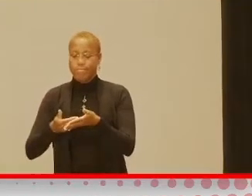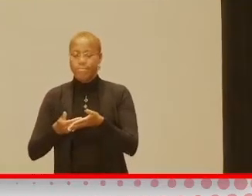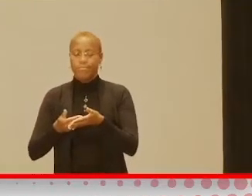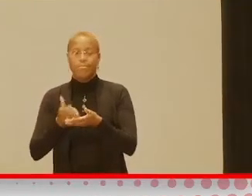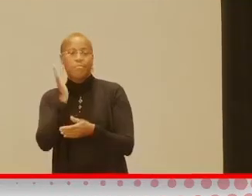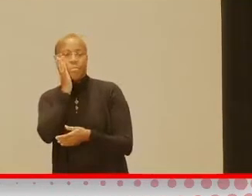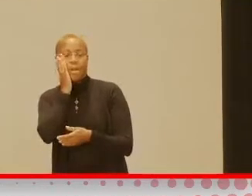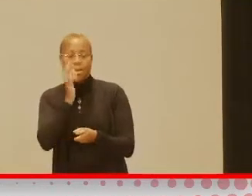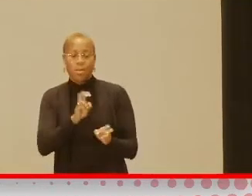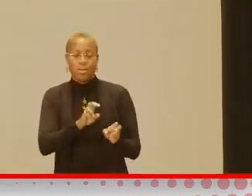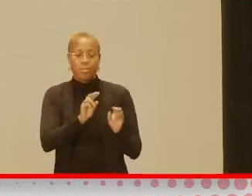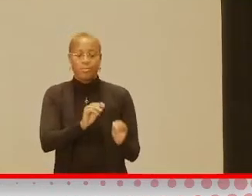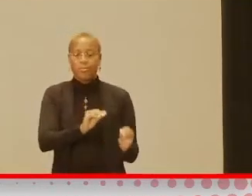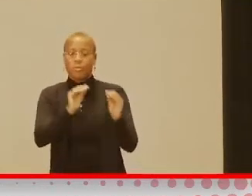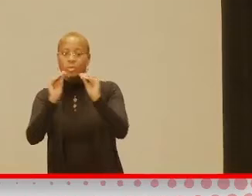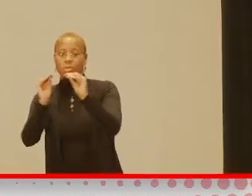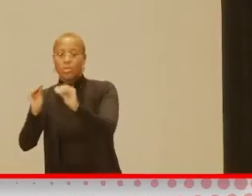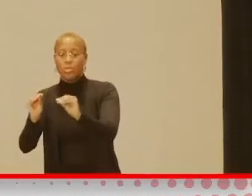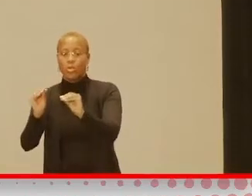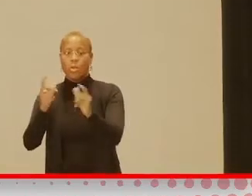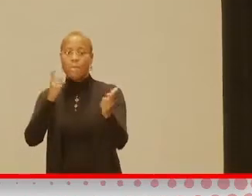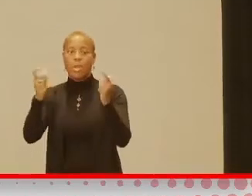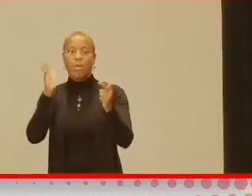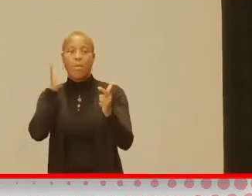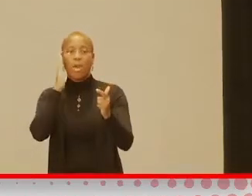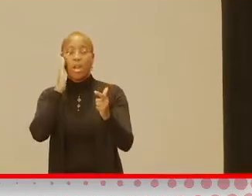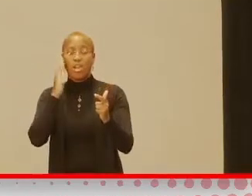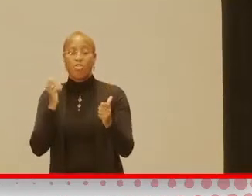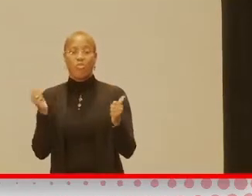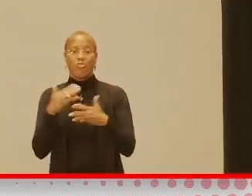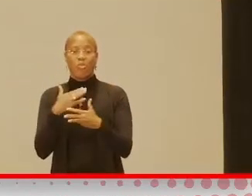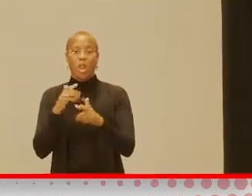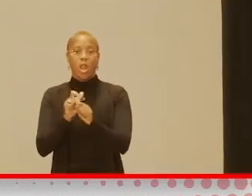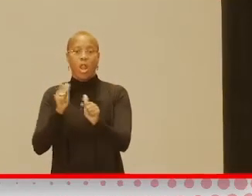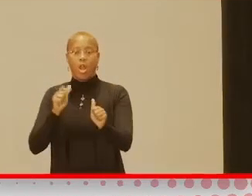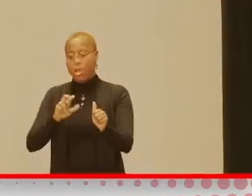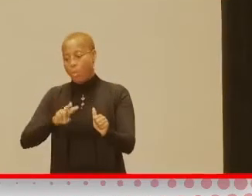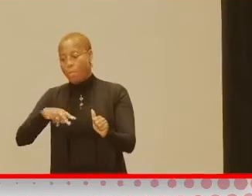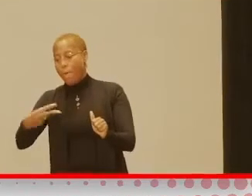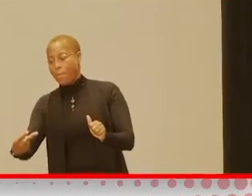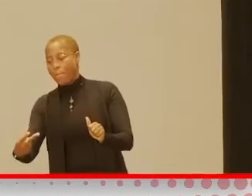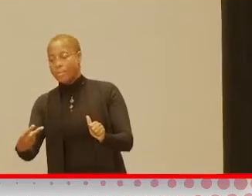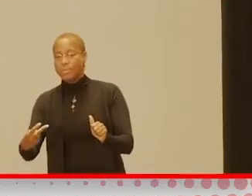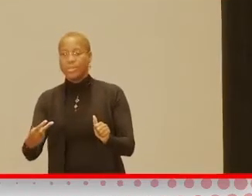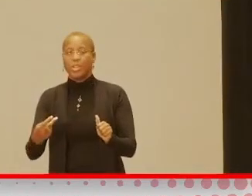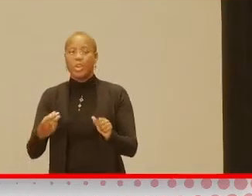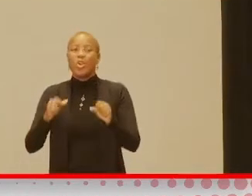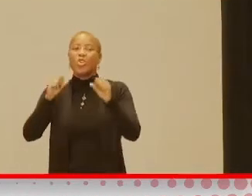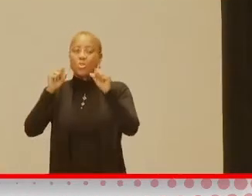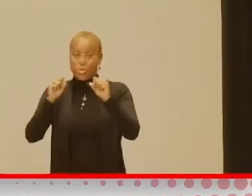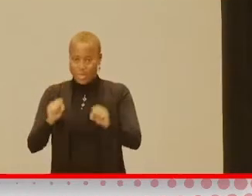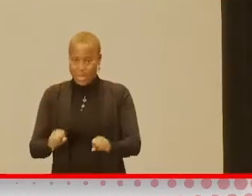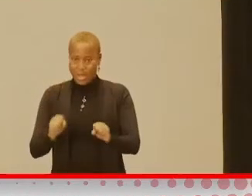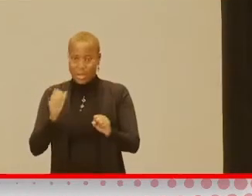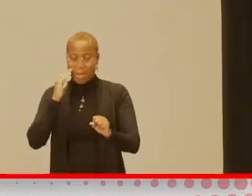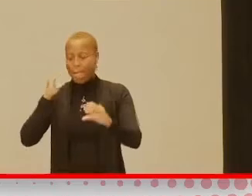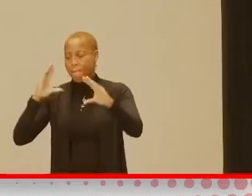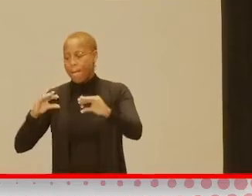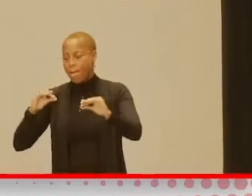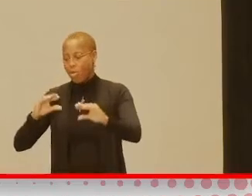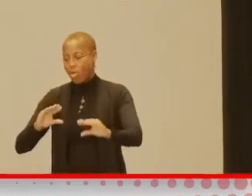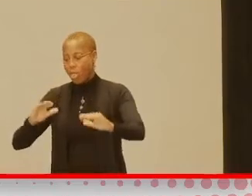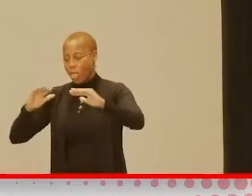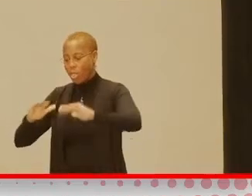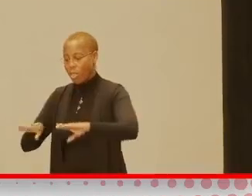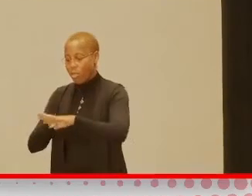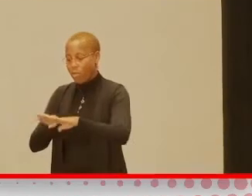you know, spill out on the floor. You know, obviously putting the mattress down on, right on the floor is a good start, and a